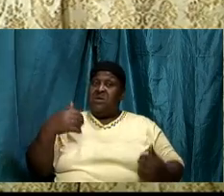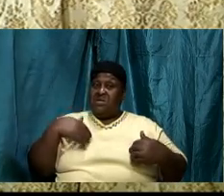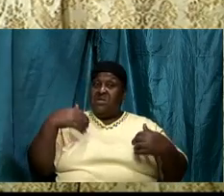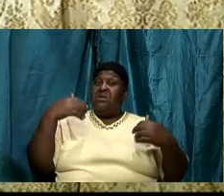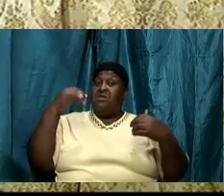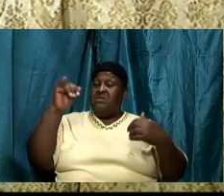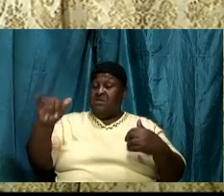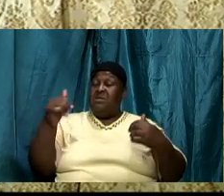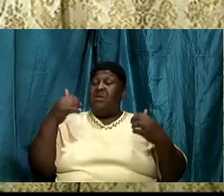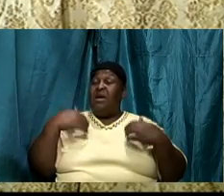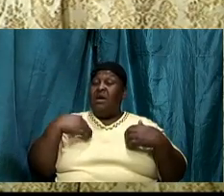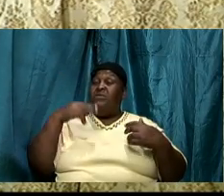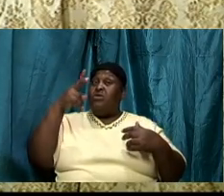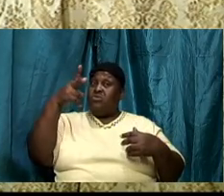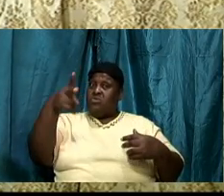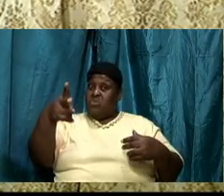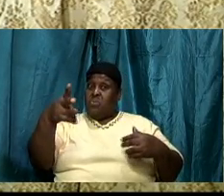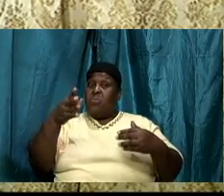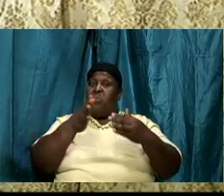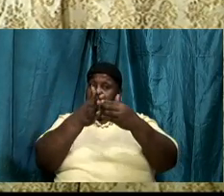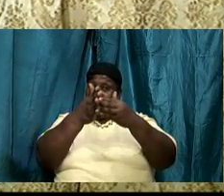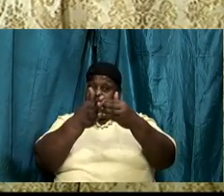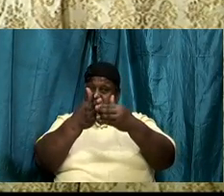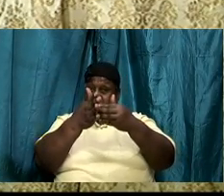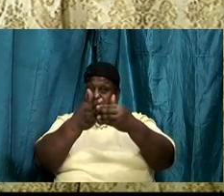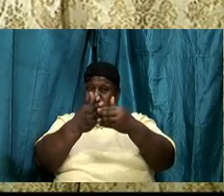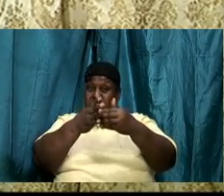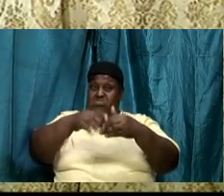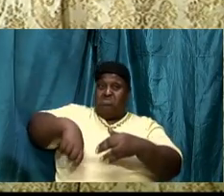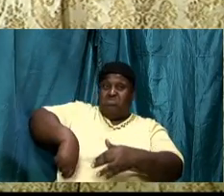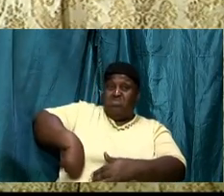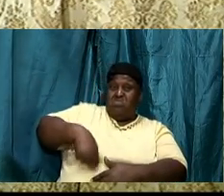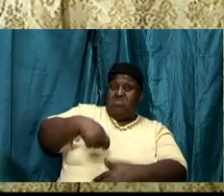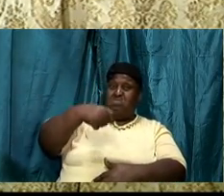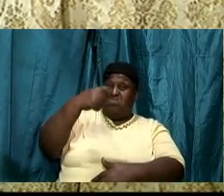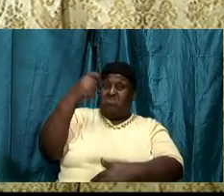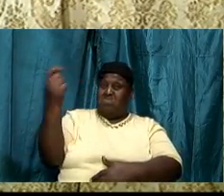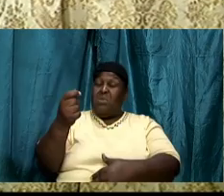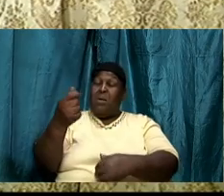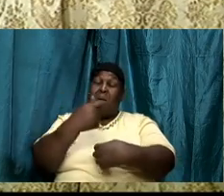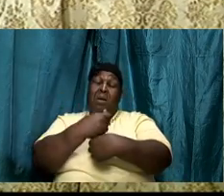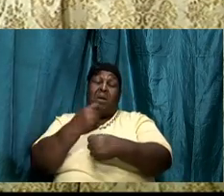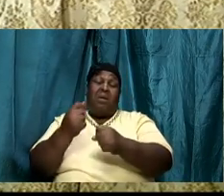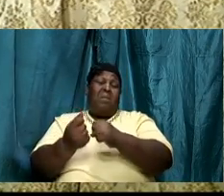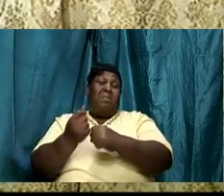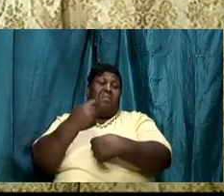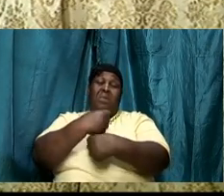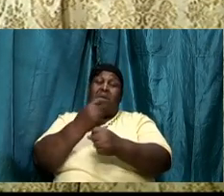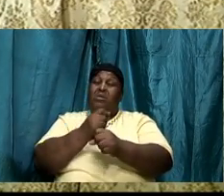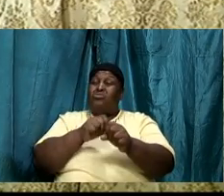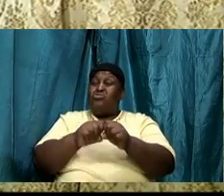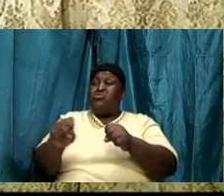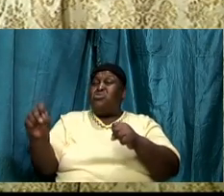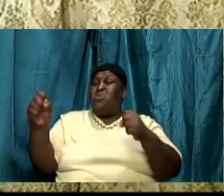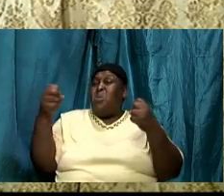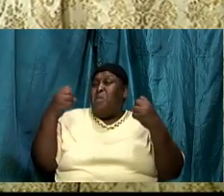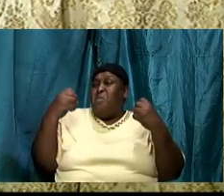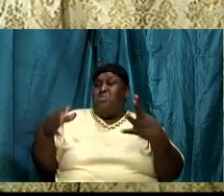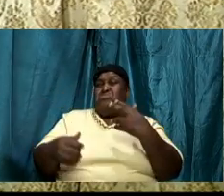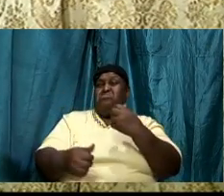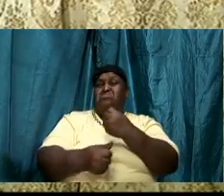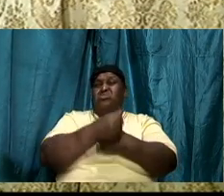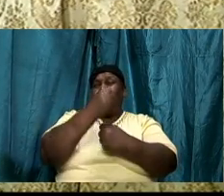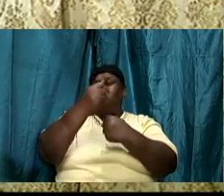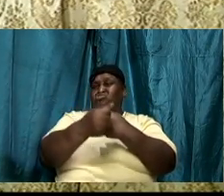or that indent at the top that caused so much damage to the enemies of Rome.